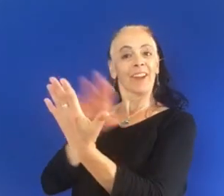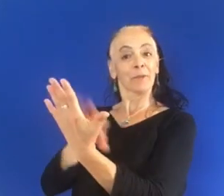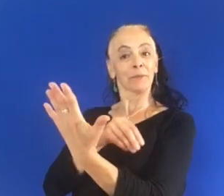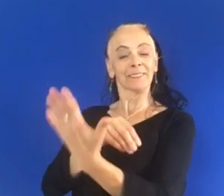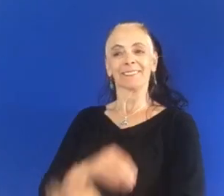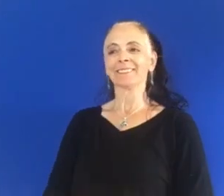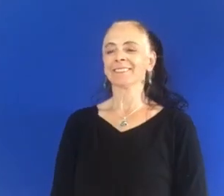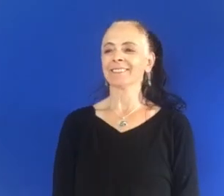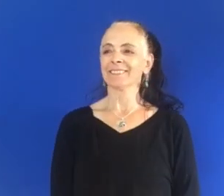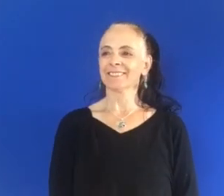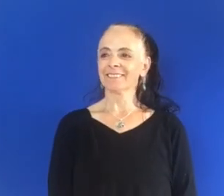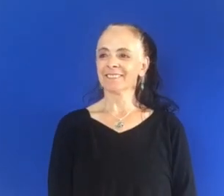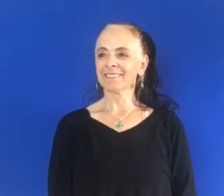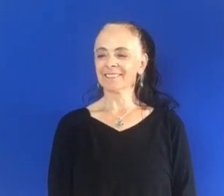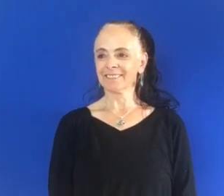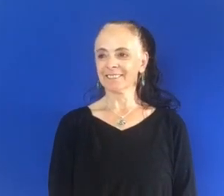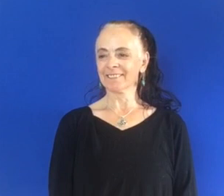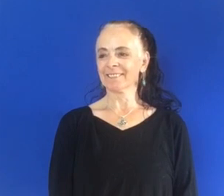let's do what?